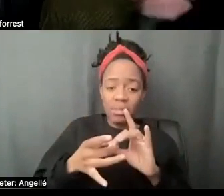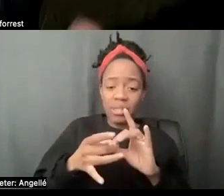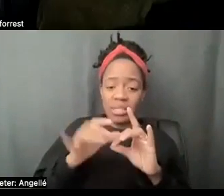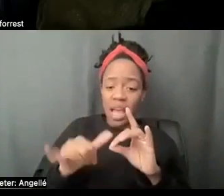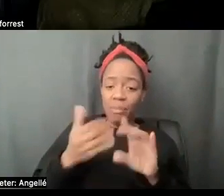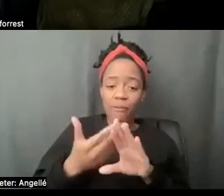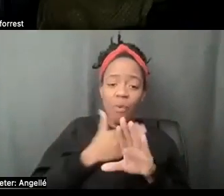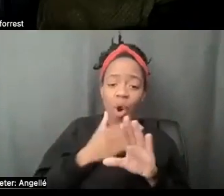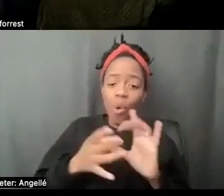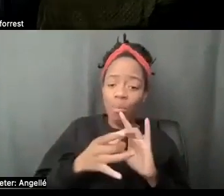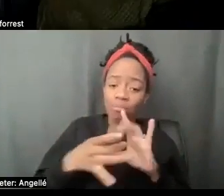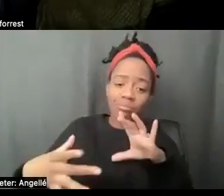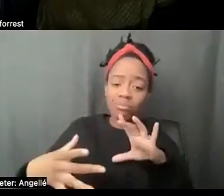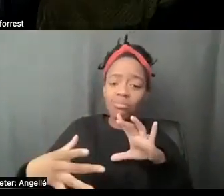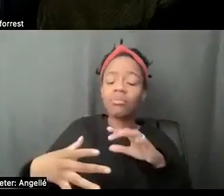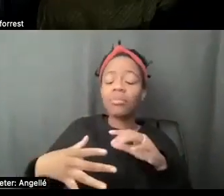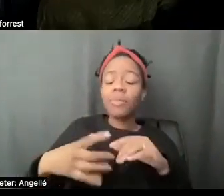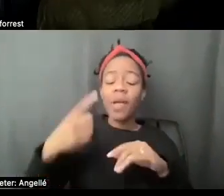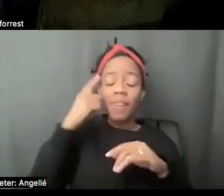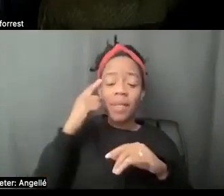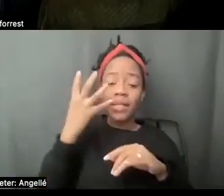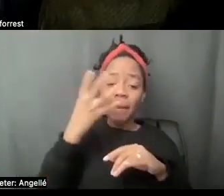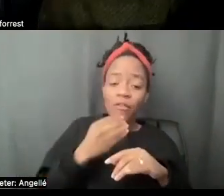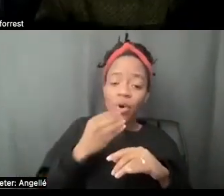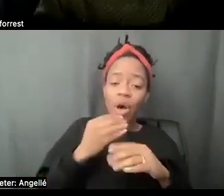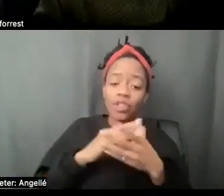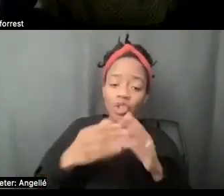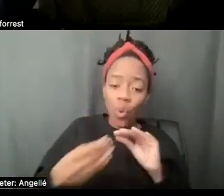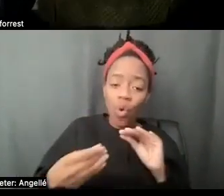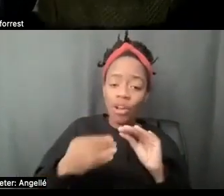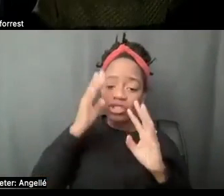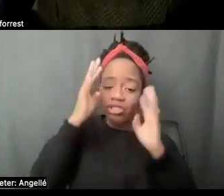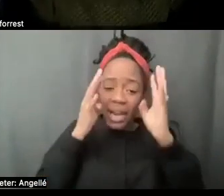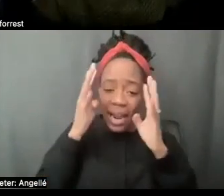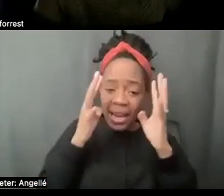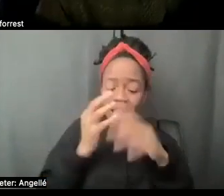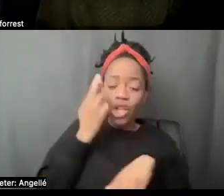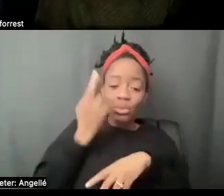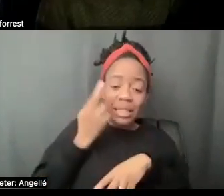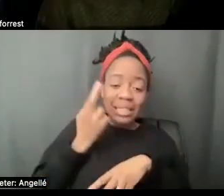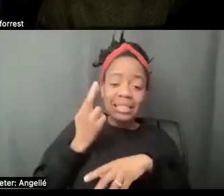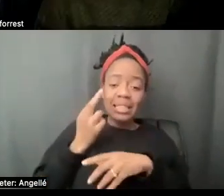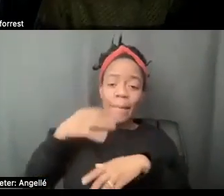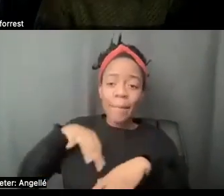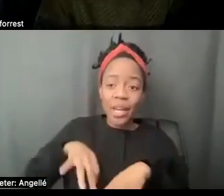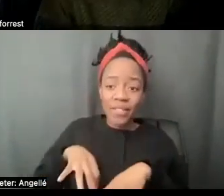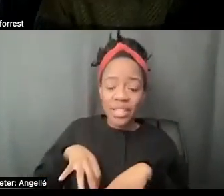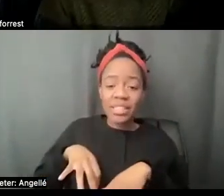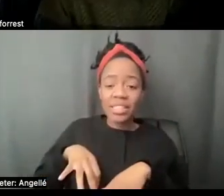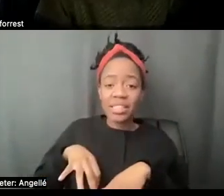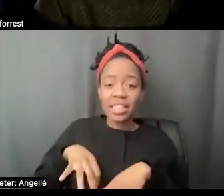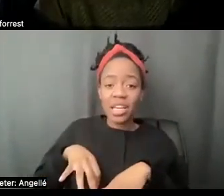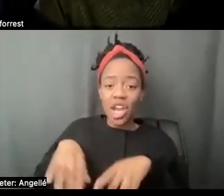think that's the beauty of film and stories and creating. And and one of the reasons and the benefits that we all get outside of some great Barry